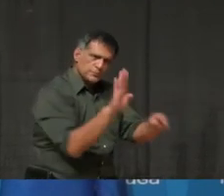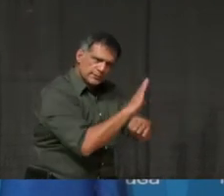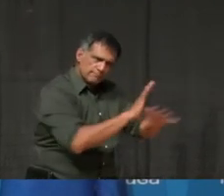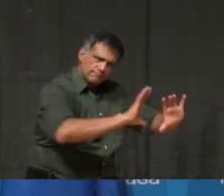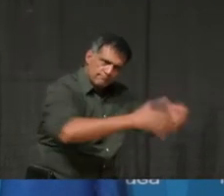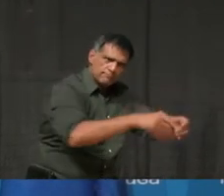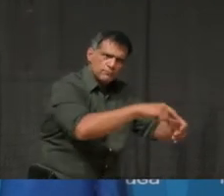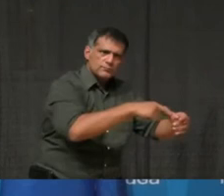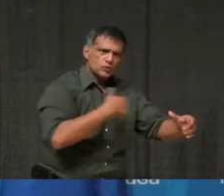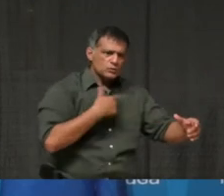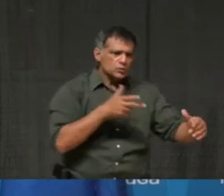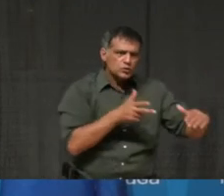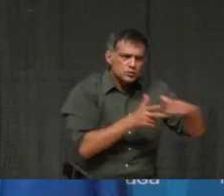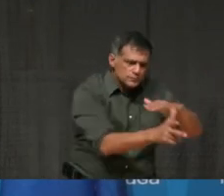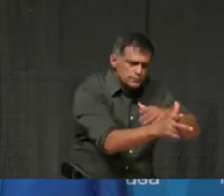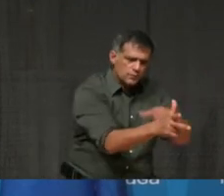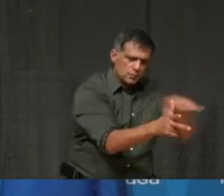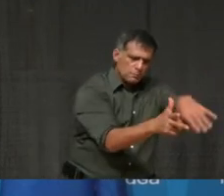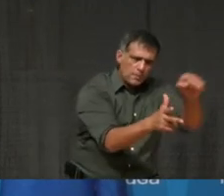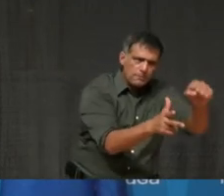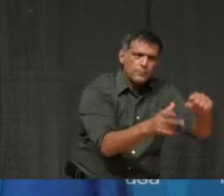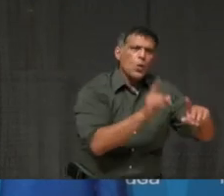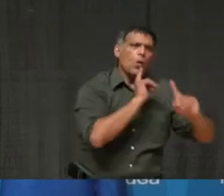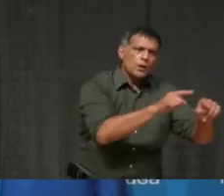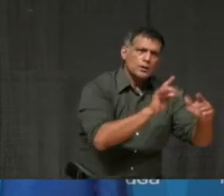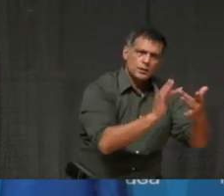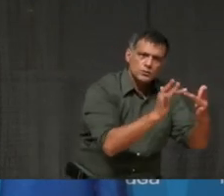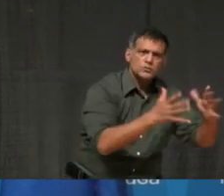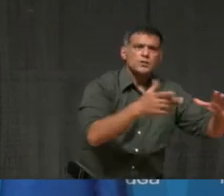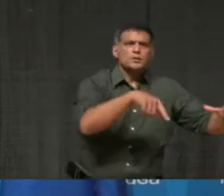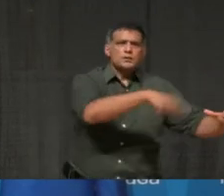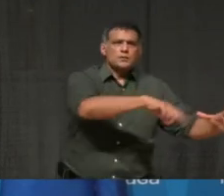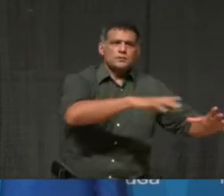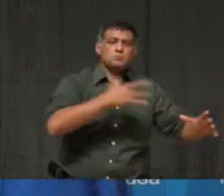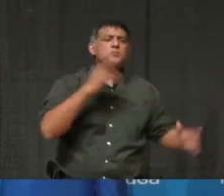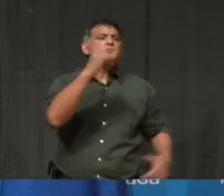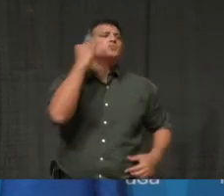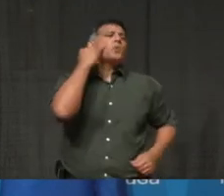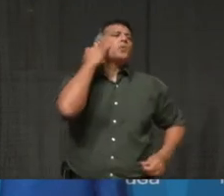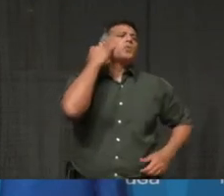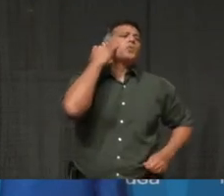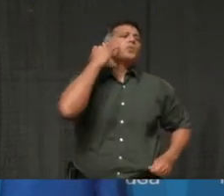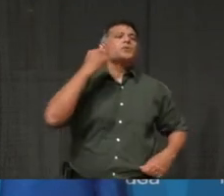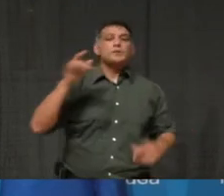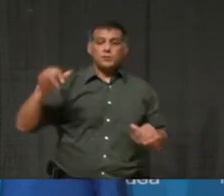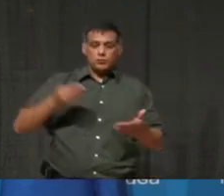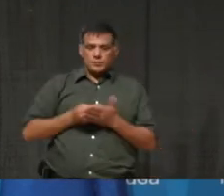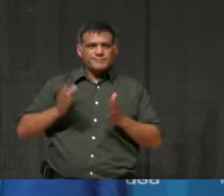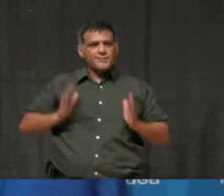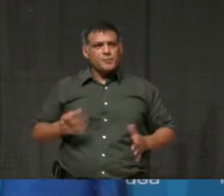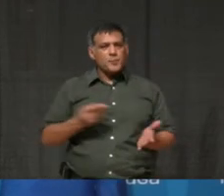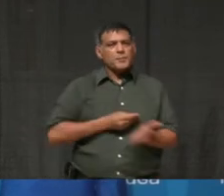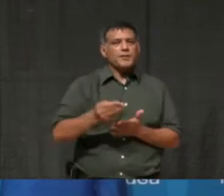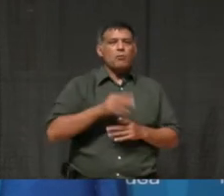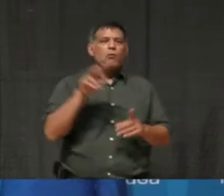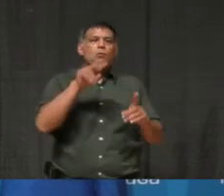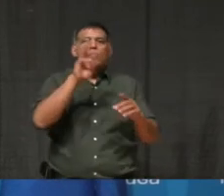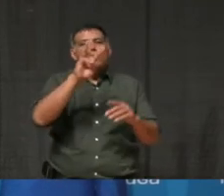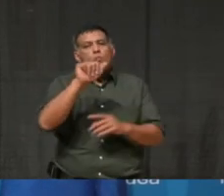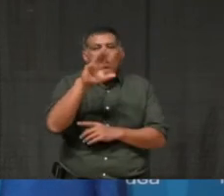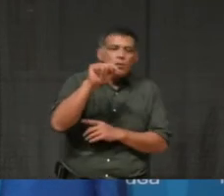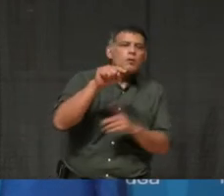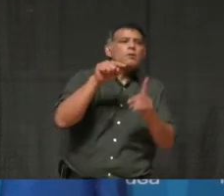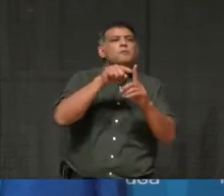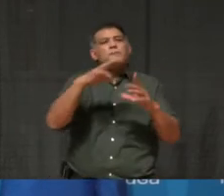shoppers themselves, when they go to Walmart hoping to maybe do a little holiday shopping at the same time that they'll just feel more inconvenienced